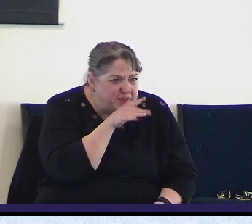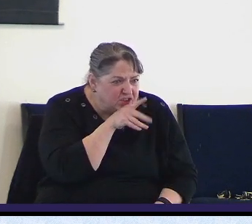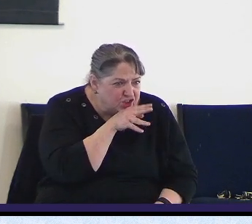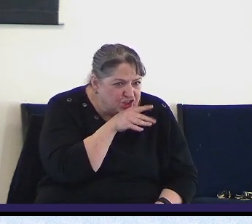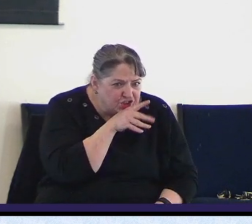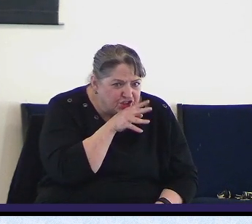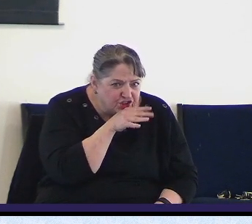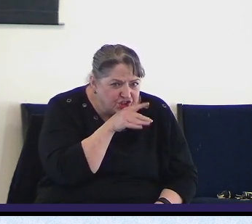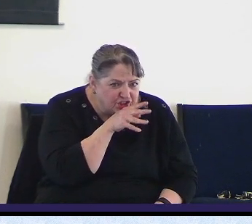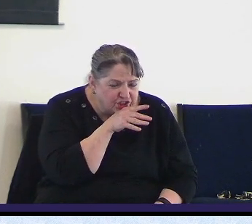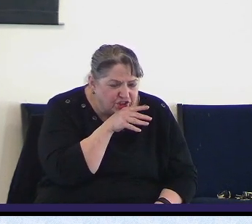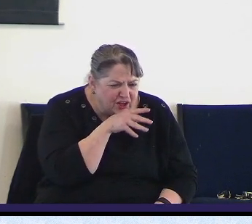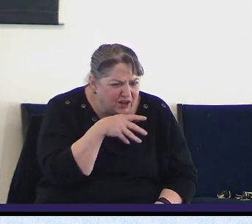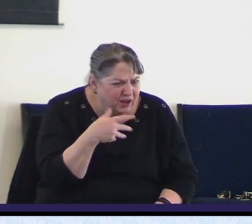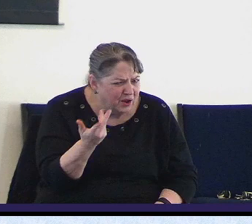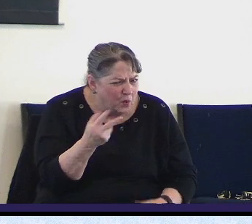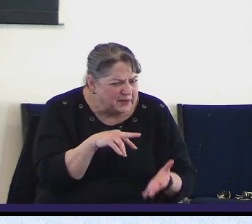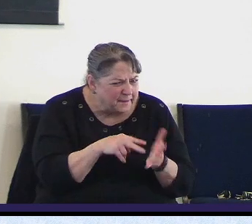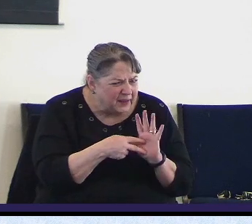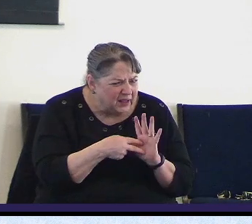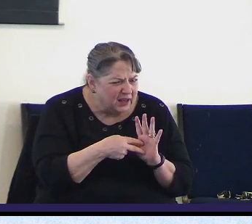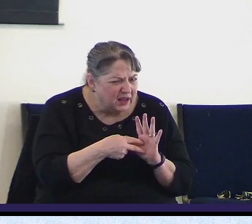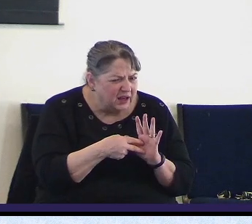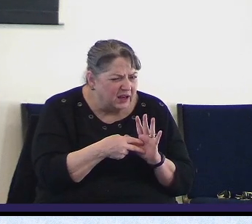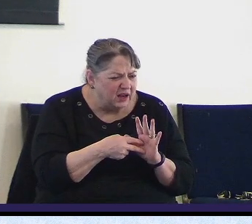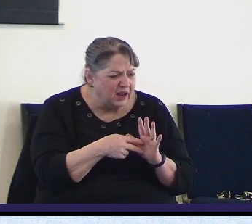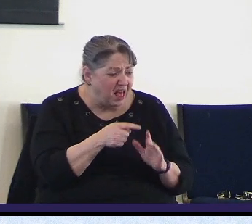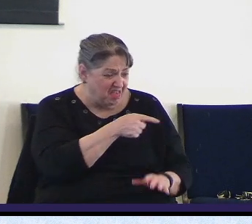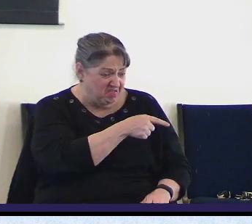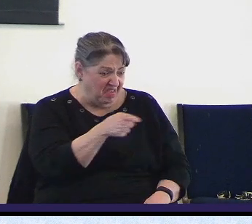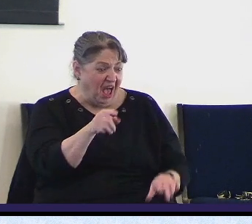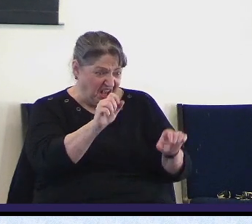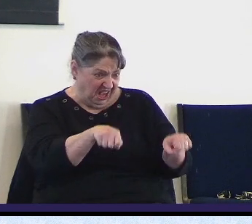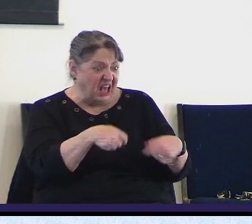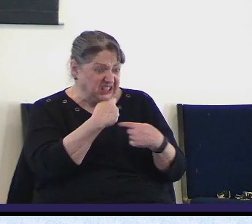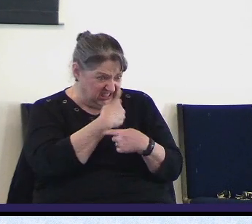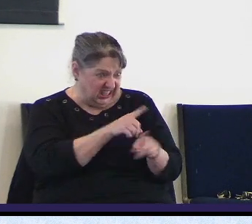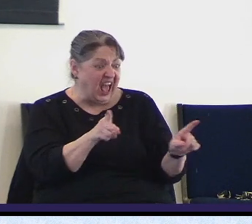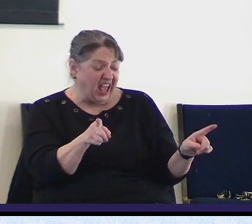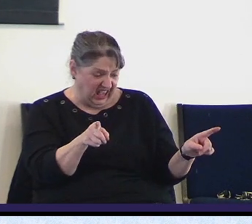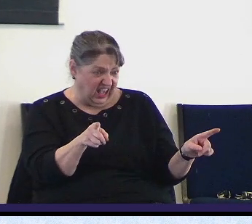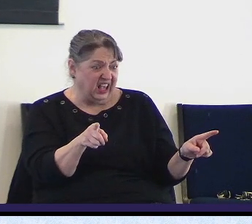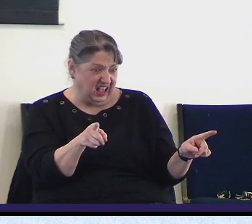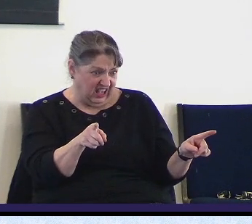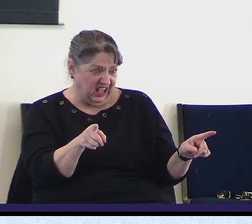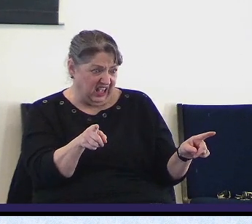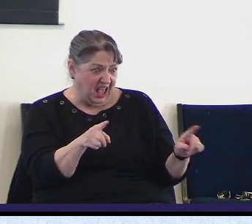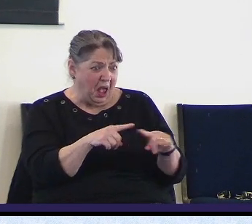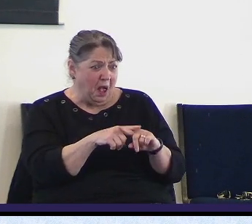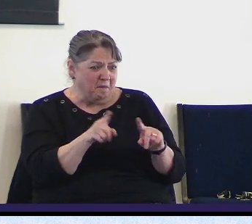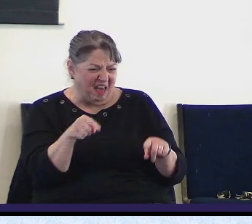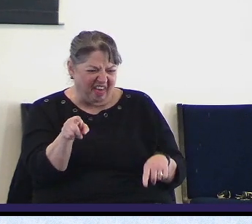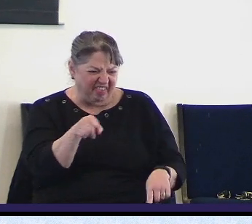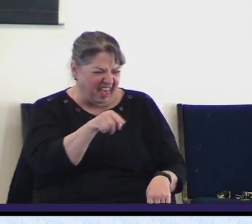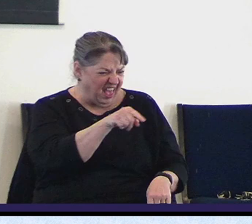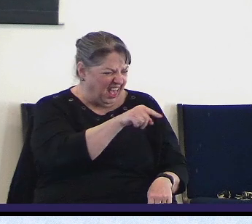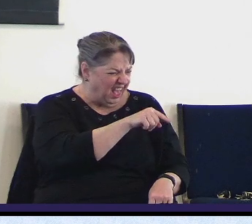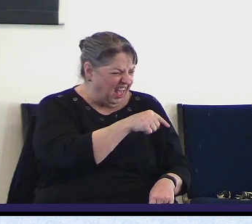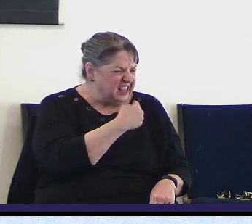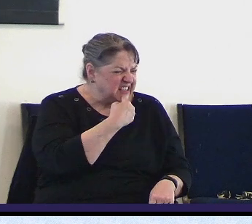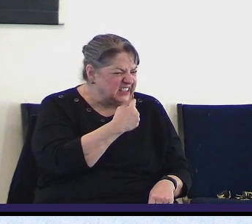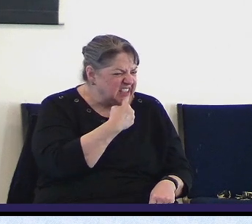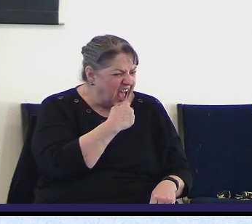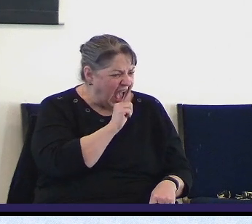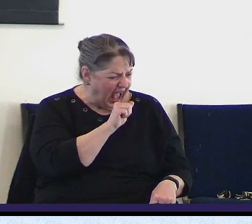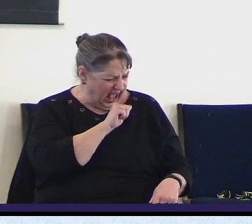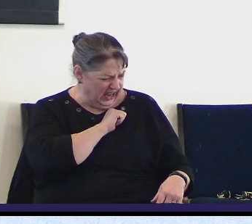But he's not saying so much that people are not to say what they want. He's more talking about what it is that they're saying and the purpose behind